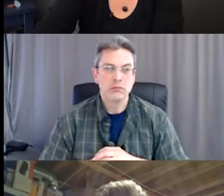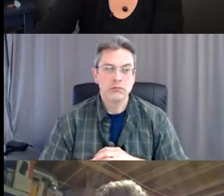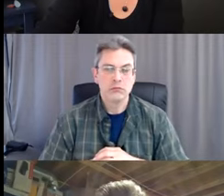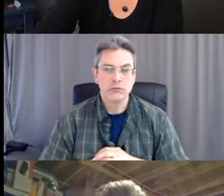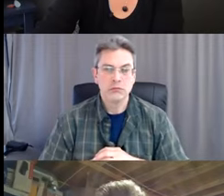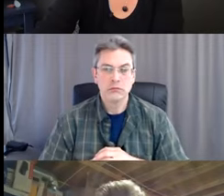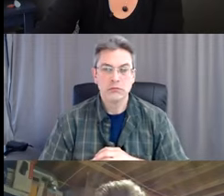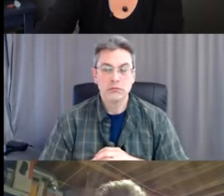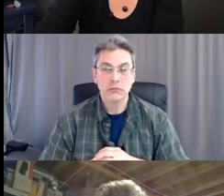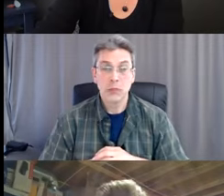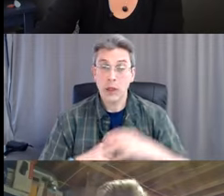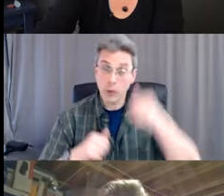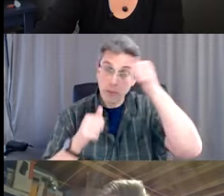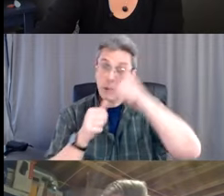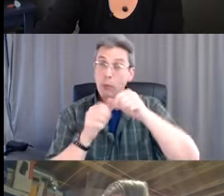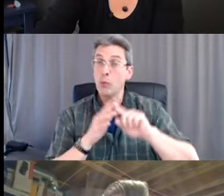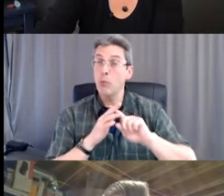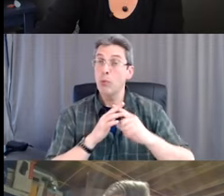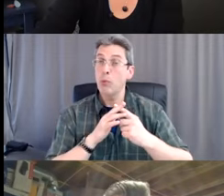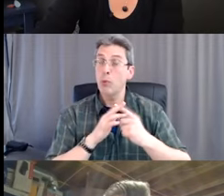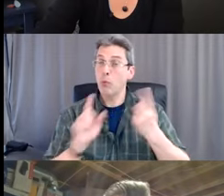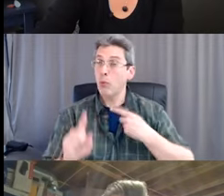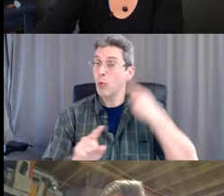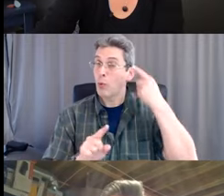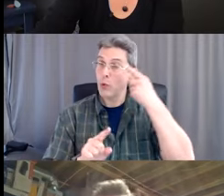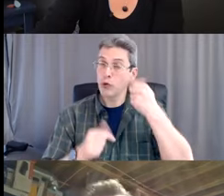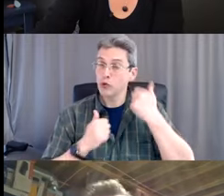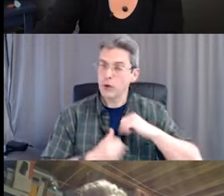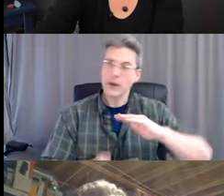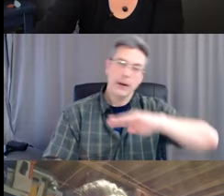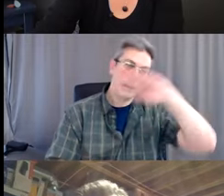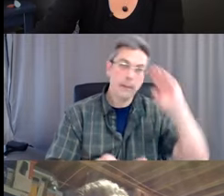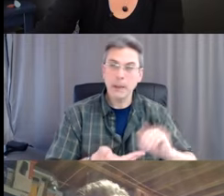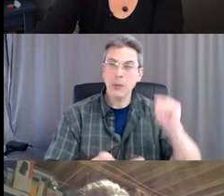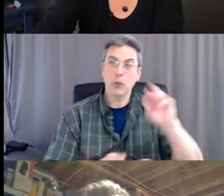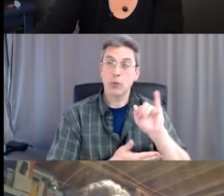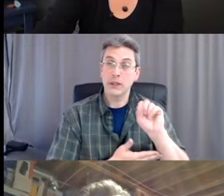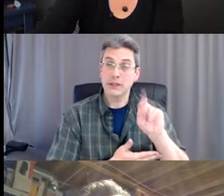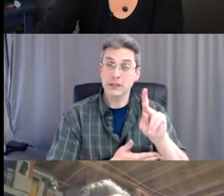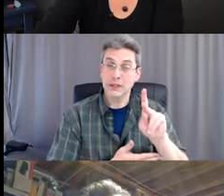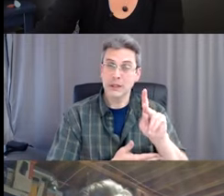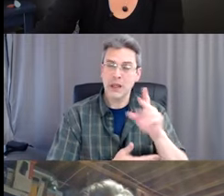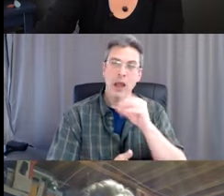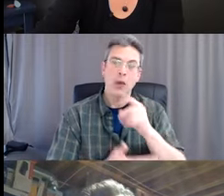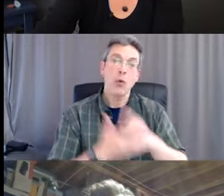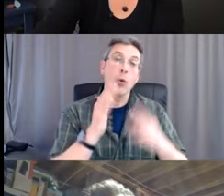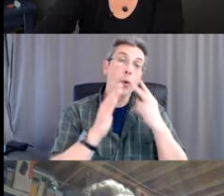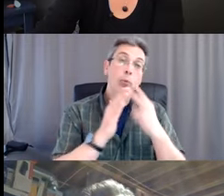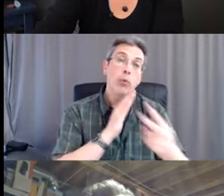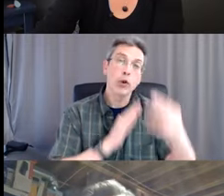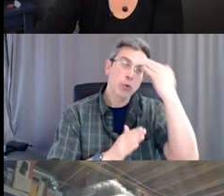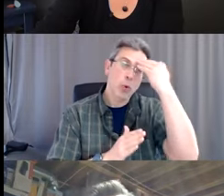And as we started at the beginning, we want to operate from a minimal risk with a predictable outcome. How do we do that?